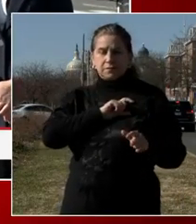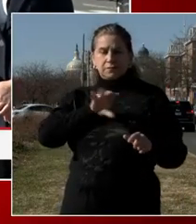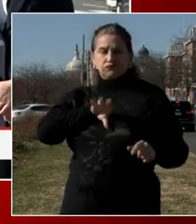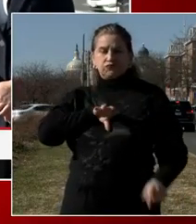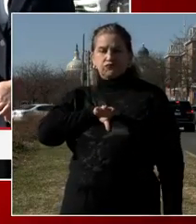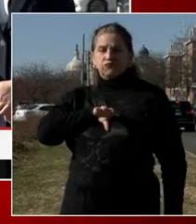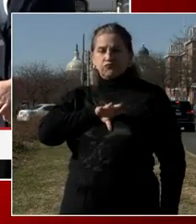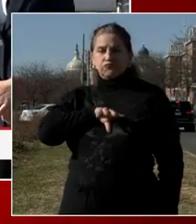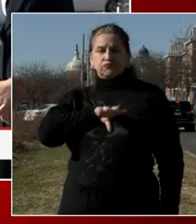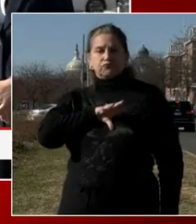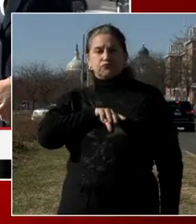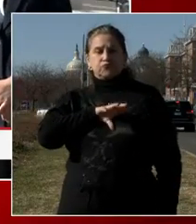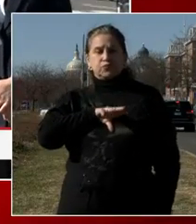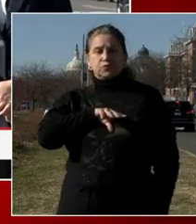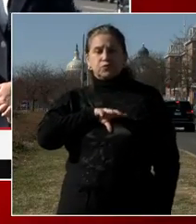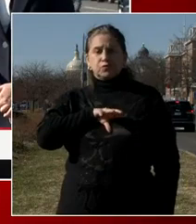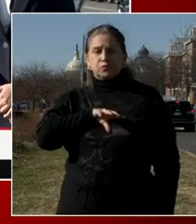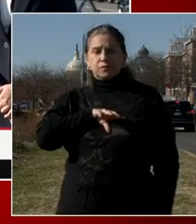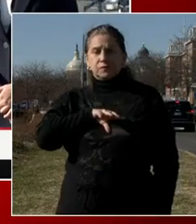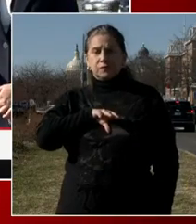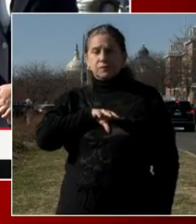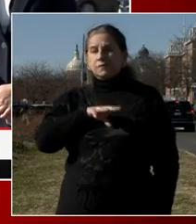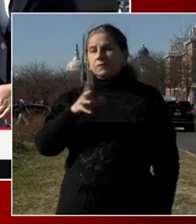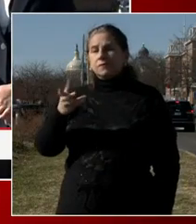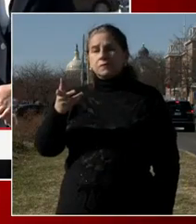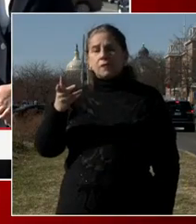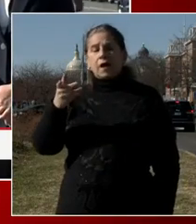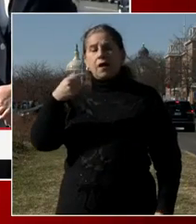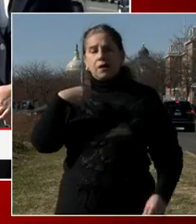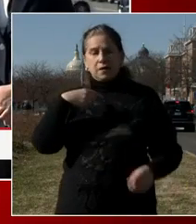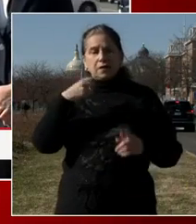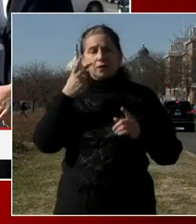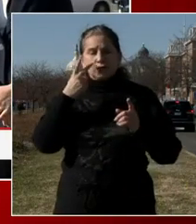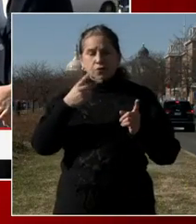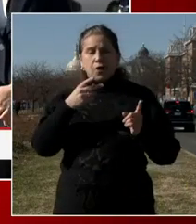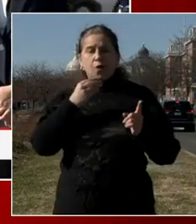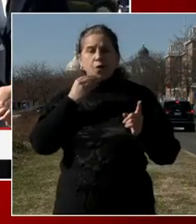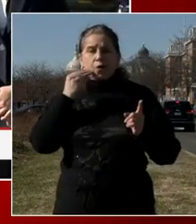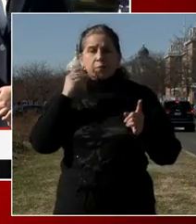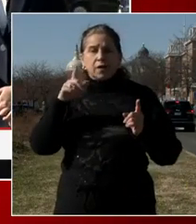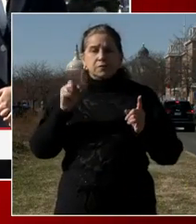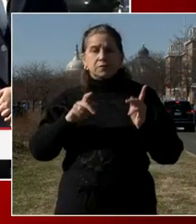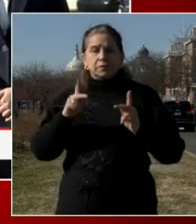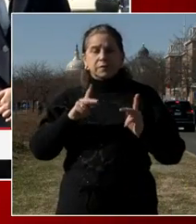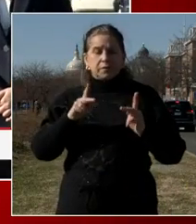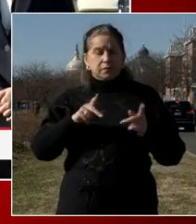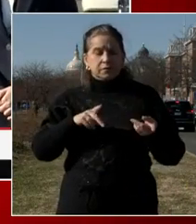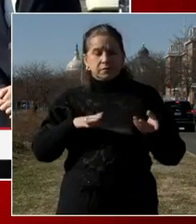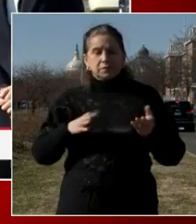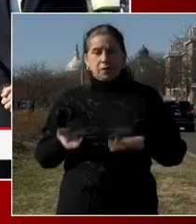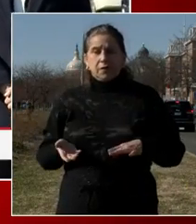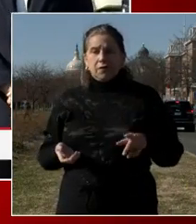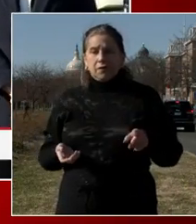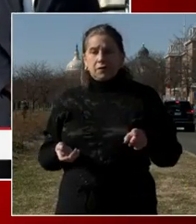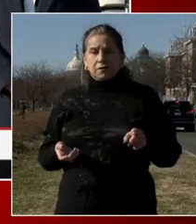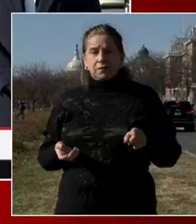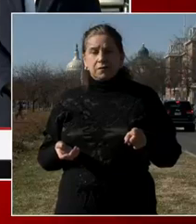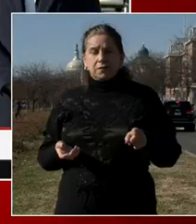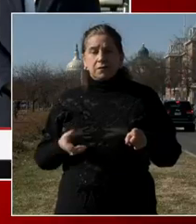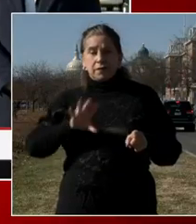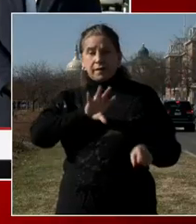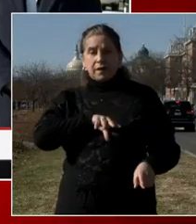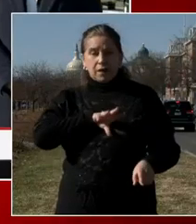causes. Uh, obviously, uh, you know, that has to be investigated, but right now it does not appear any foul play or anything like that is involved